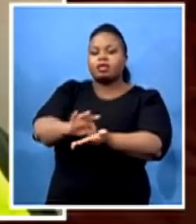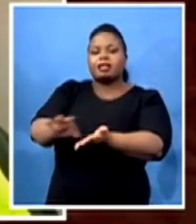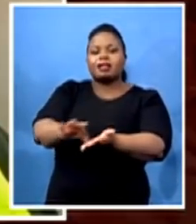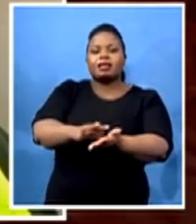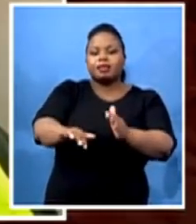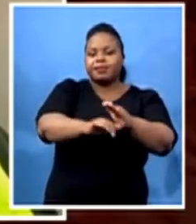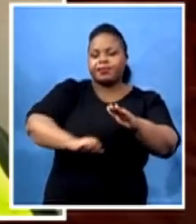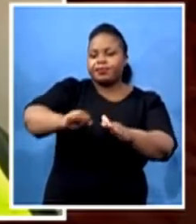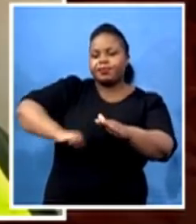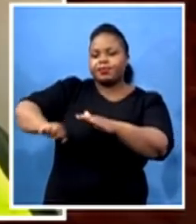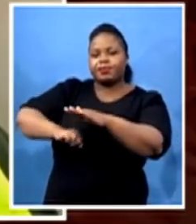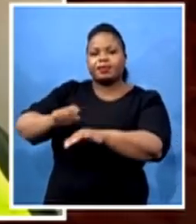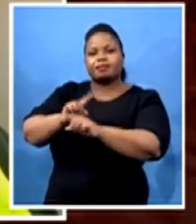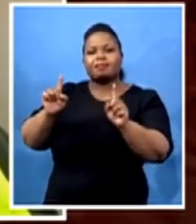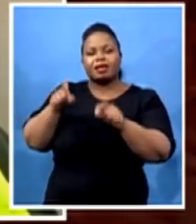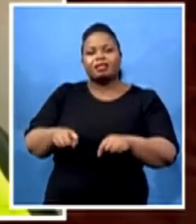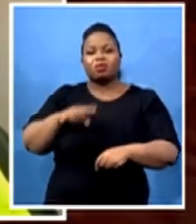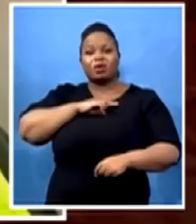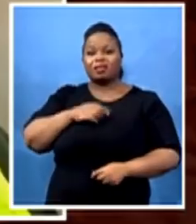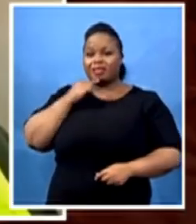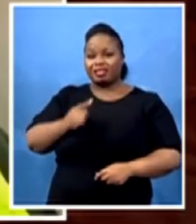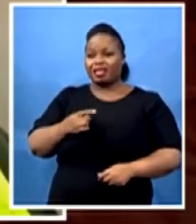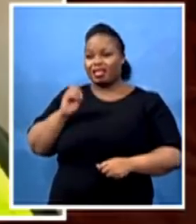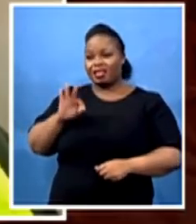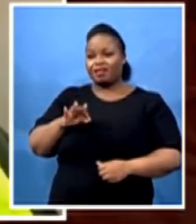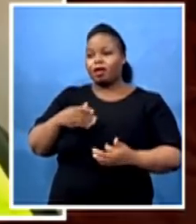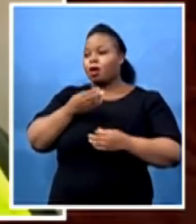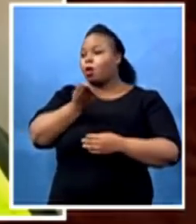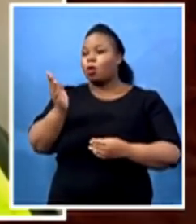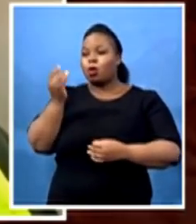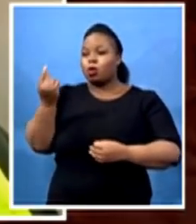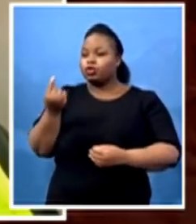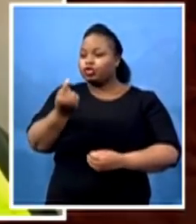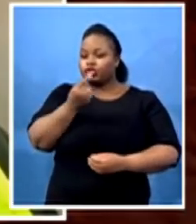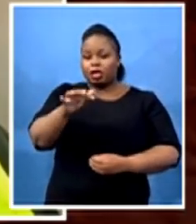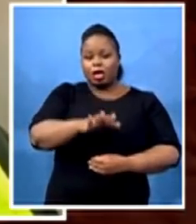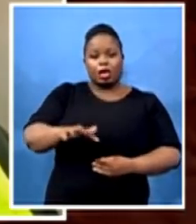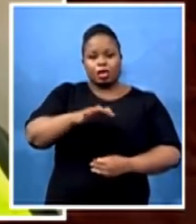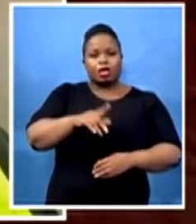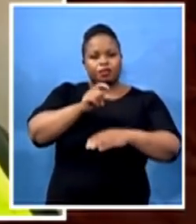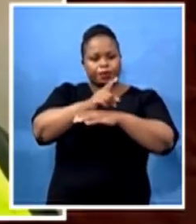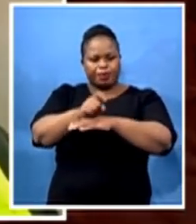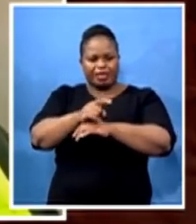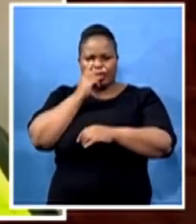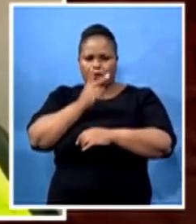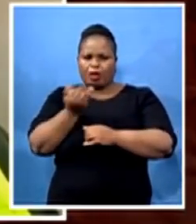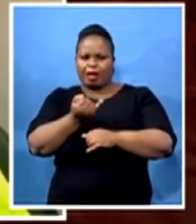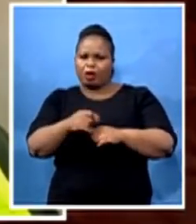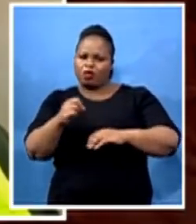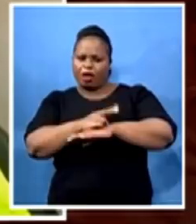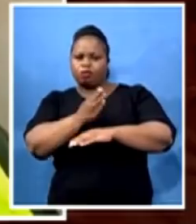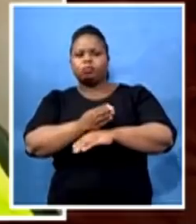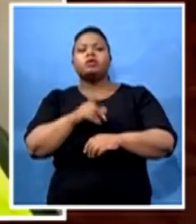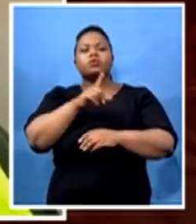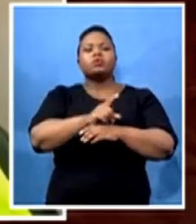if we can treat each and every surface as if it's infected, each and every individual, as if they are COVID-19 positive,